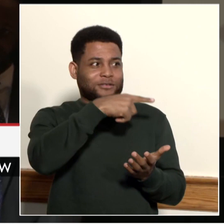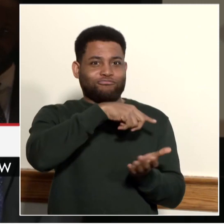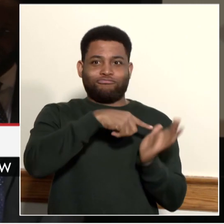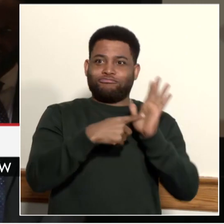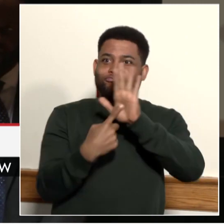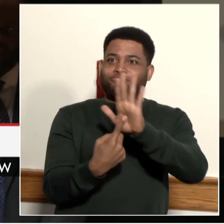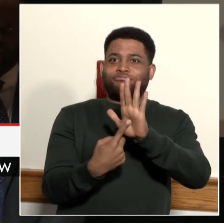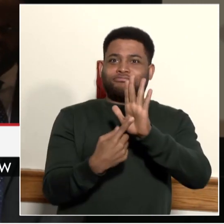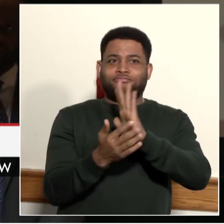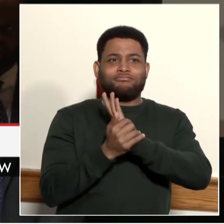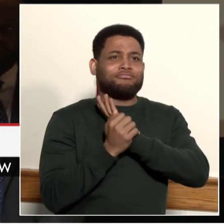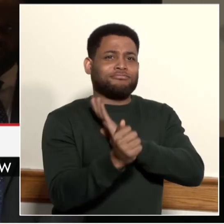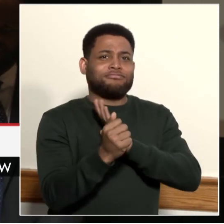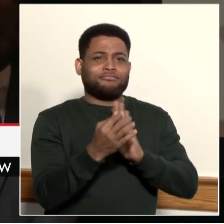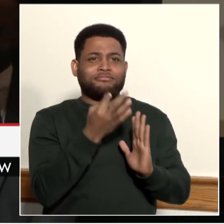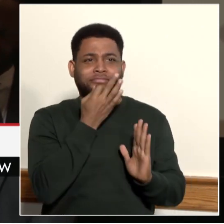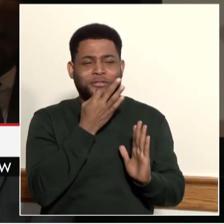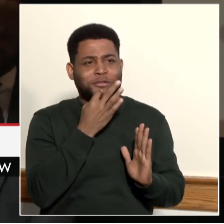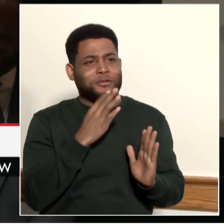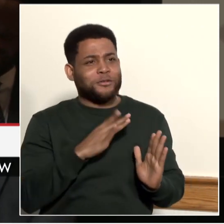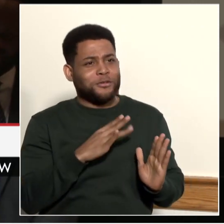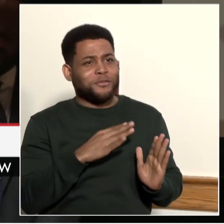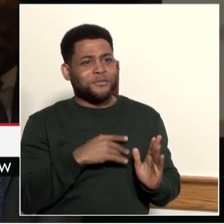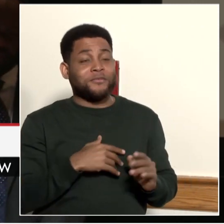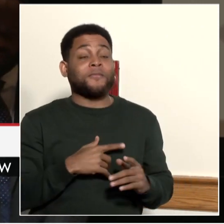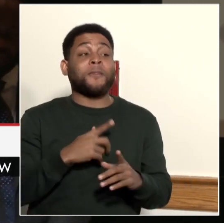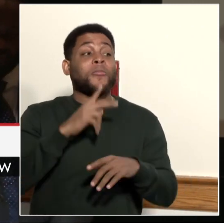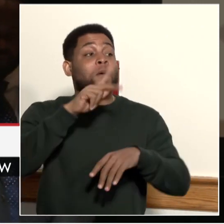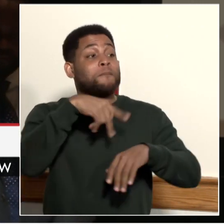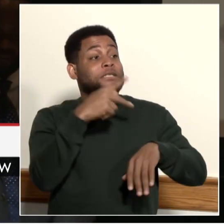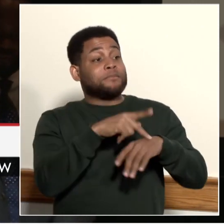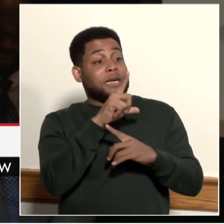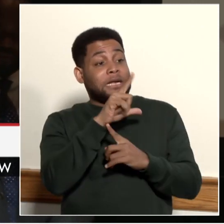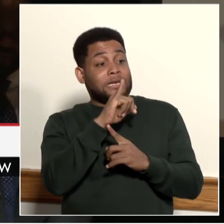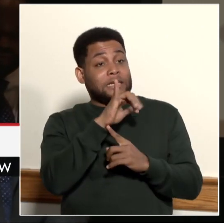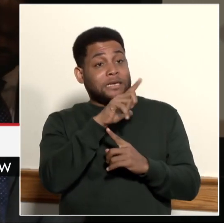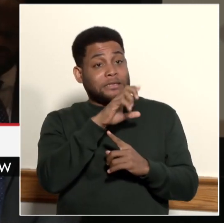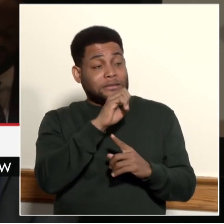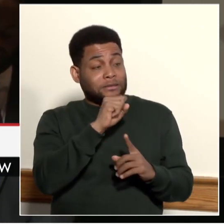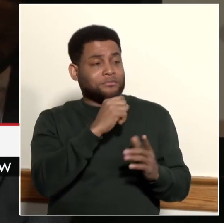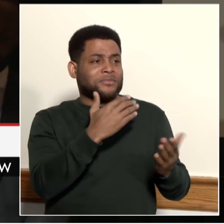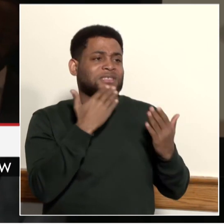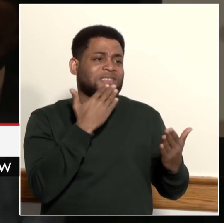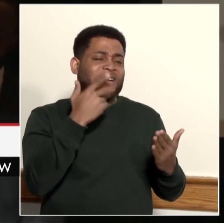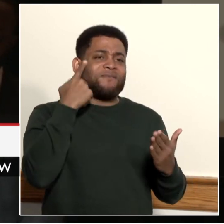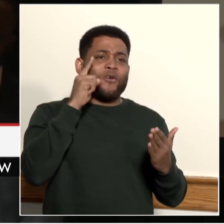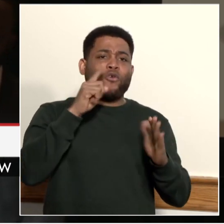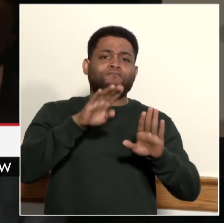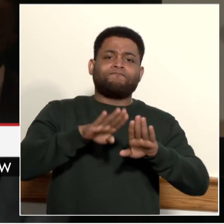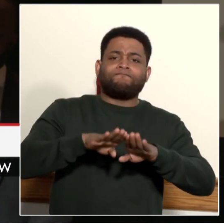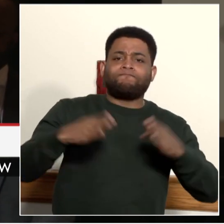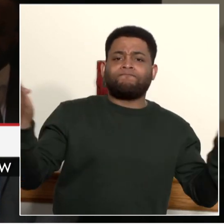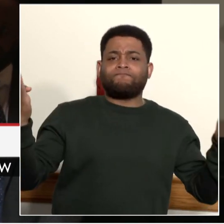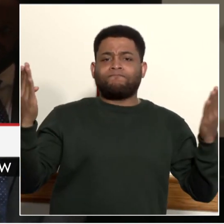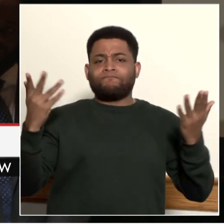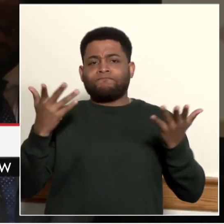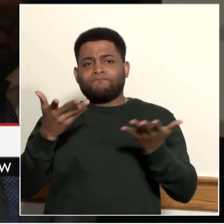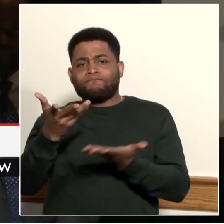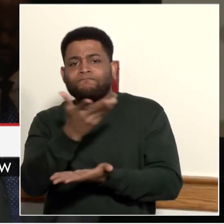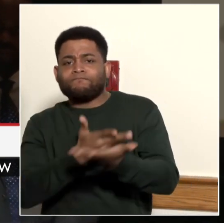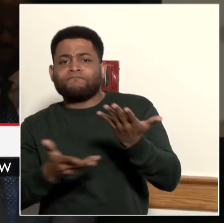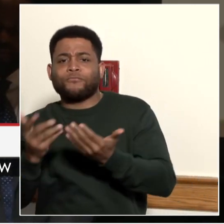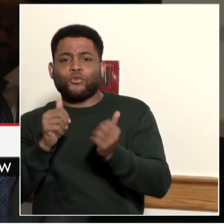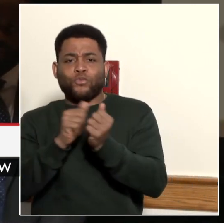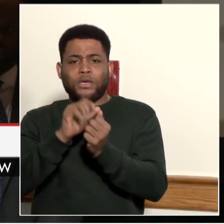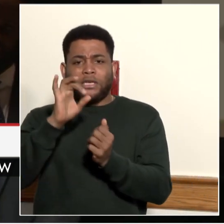for us to join you today and to celebrate with our eighth graders in the entire Ida B. Wells community. This